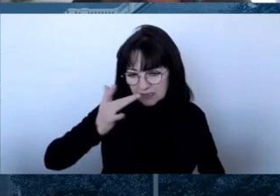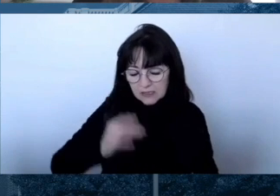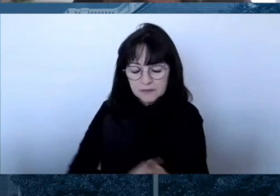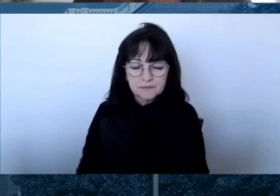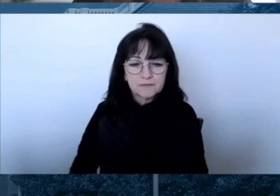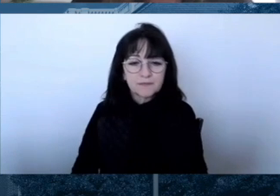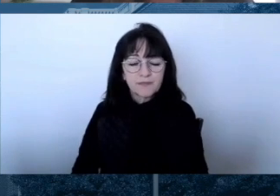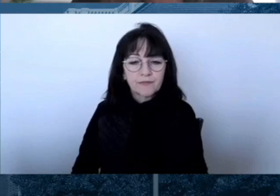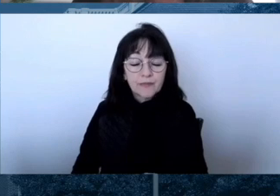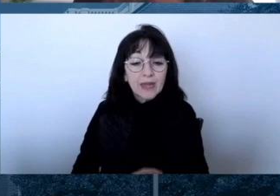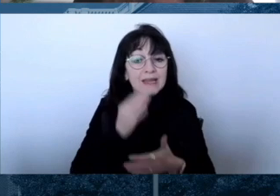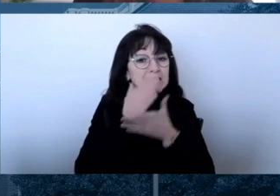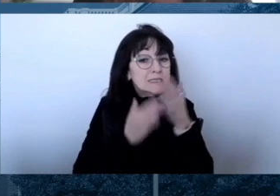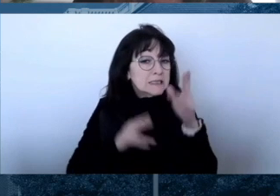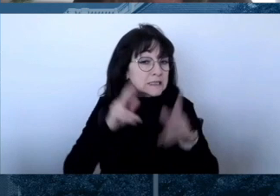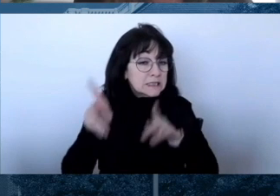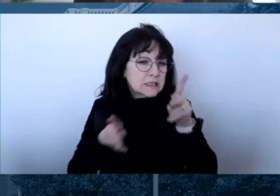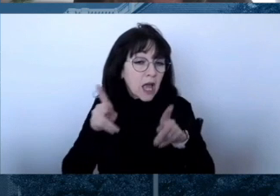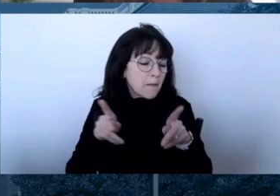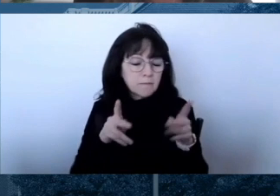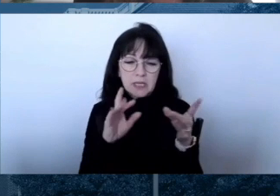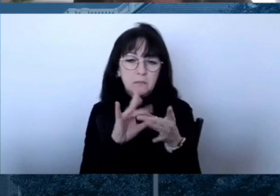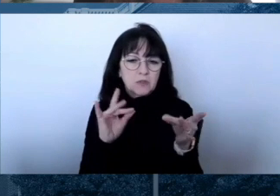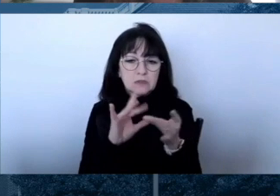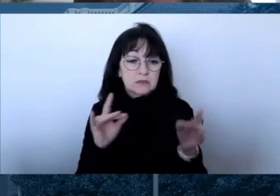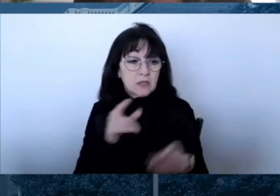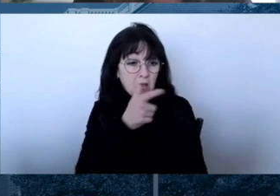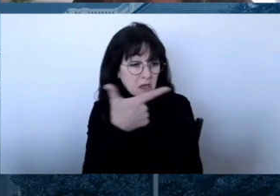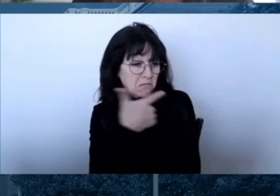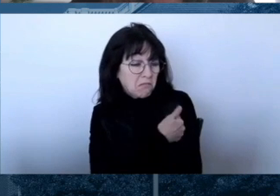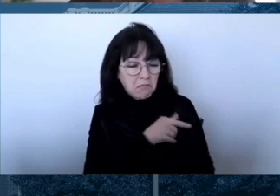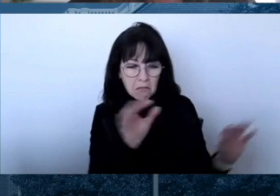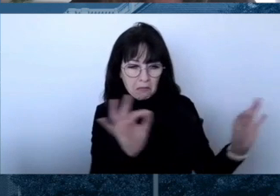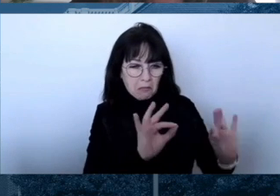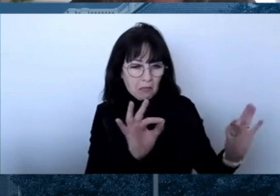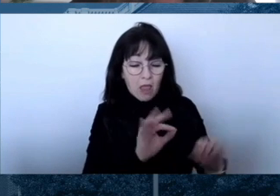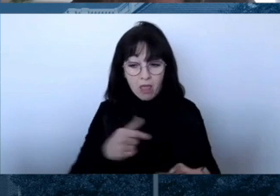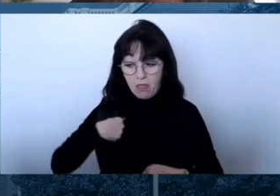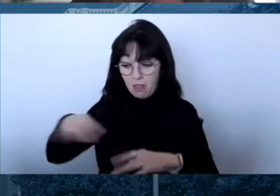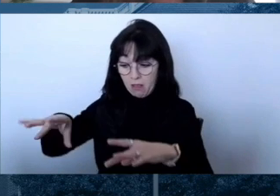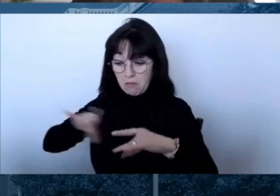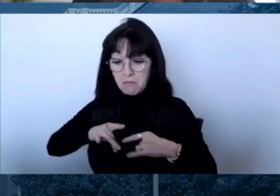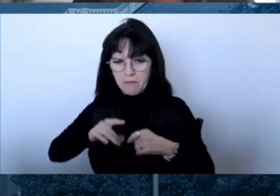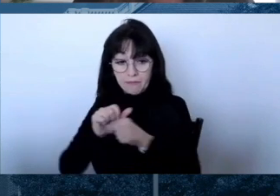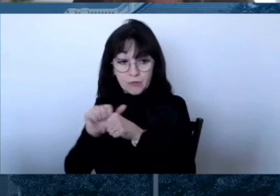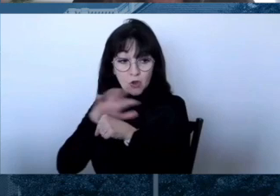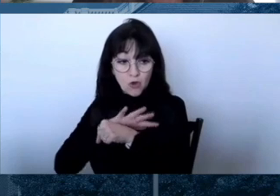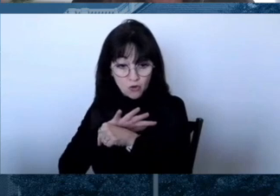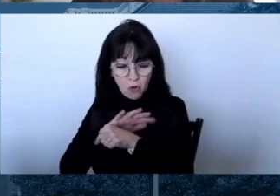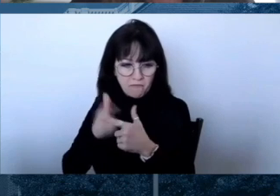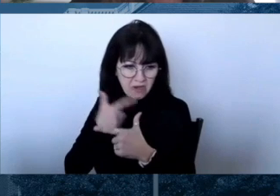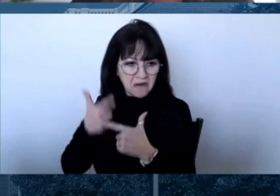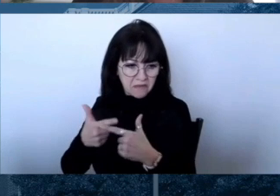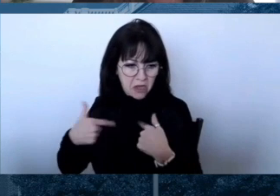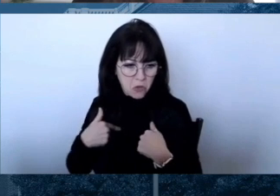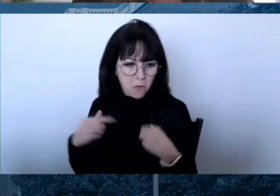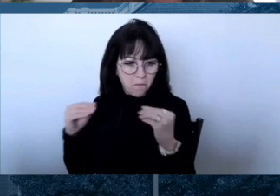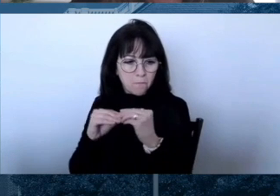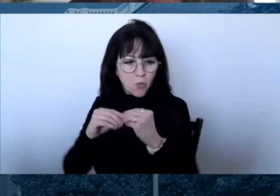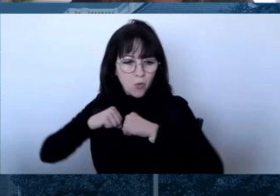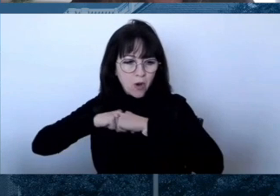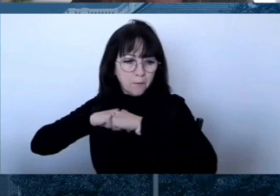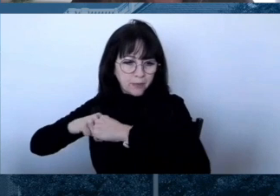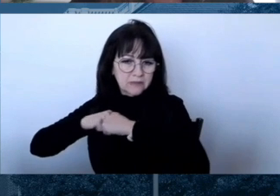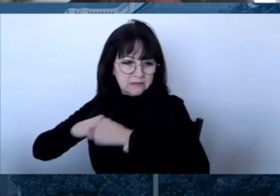natural immunity, is better than vaccine acquired immunity. The fact is vaccine immunity